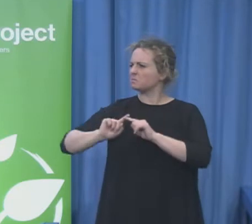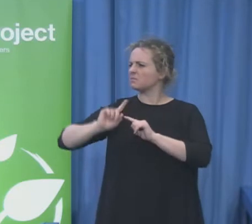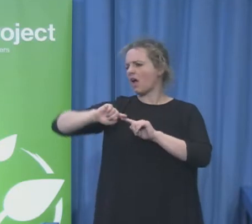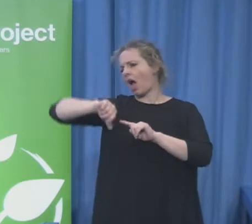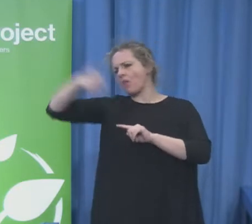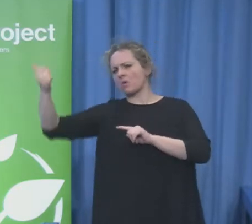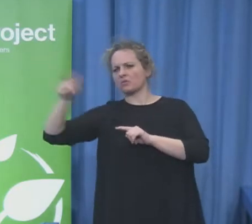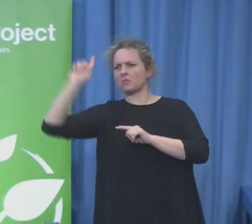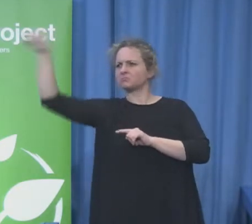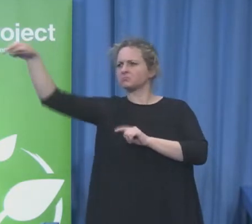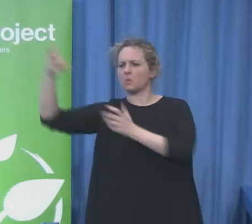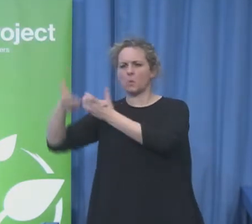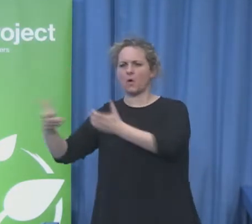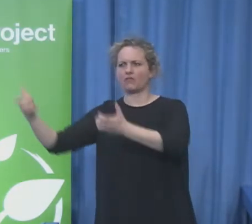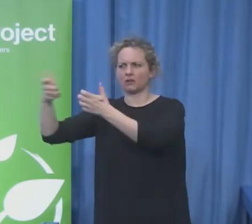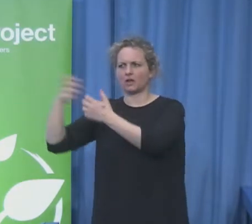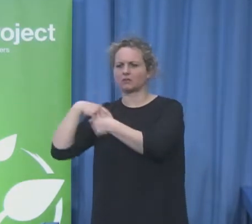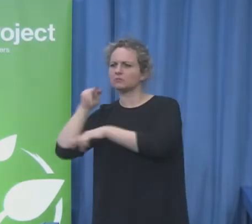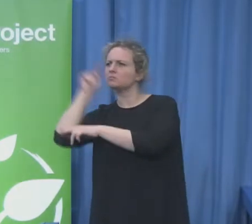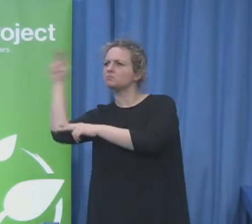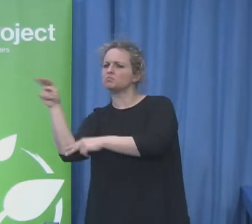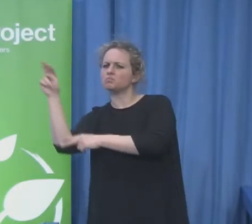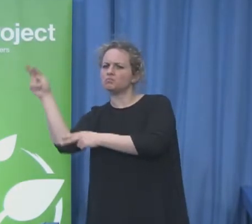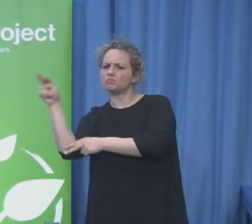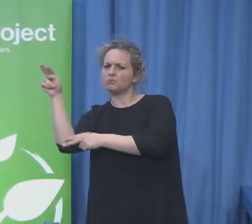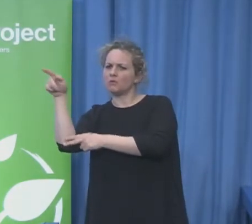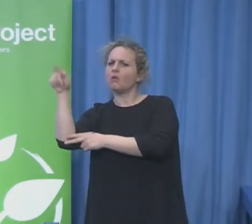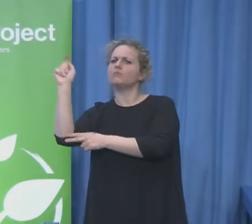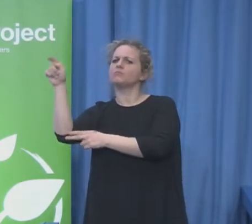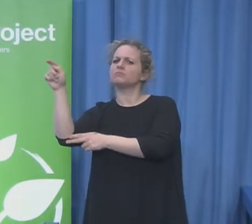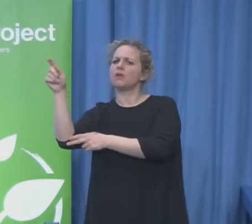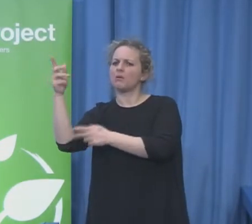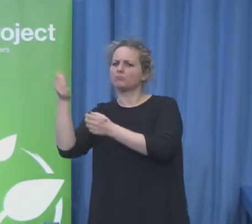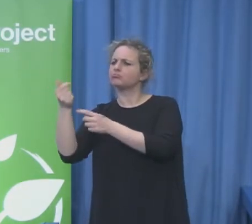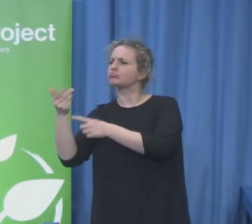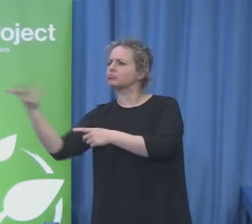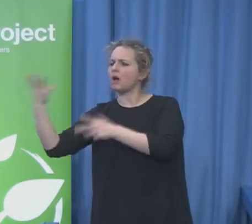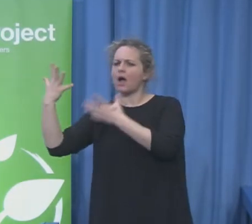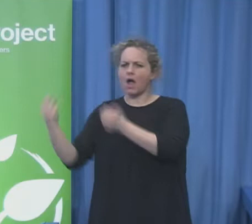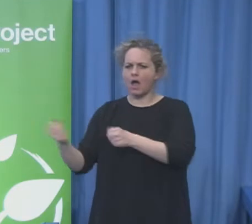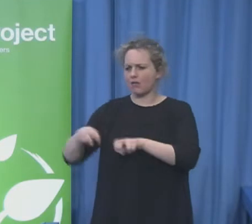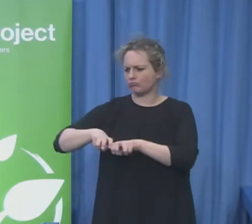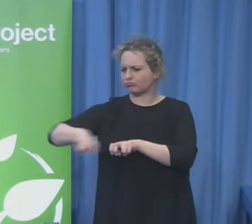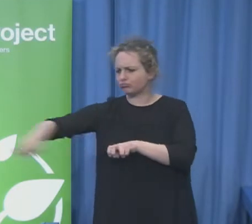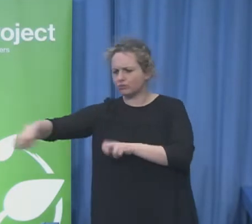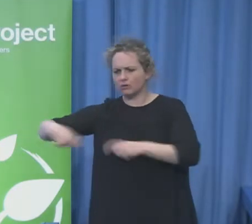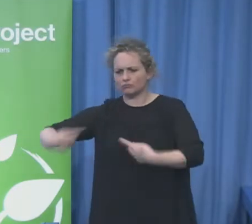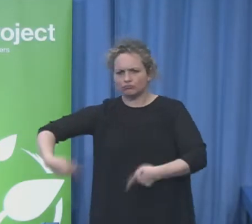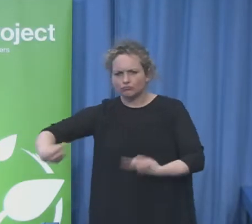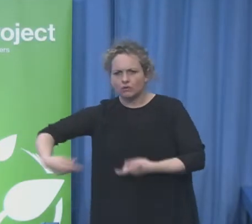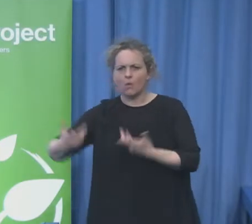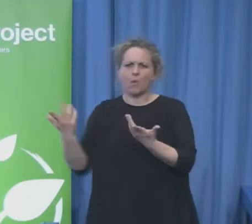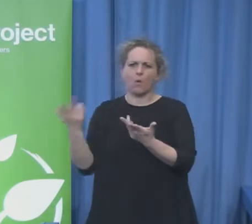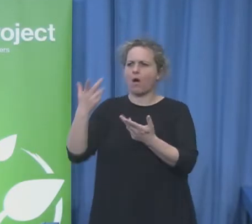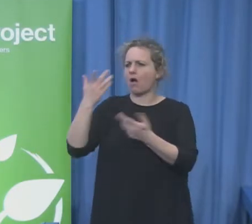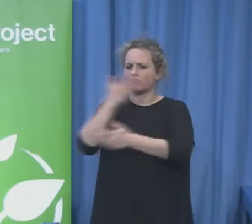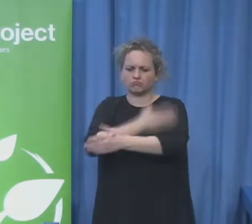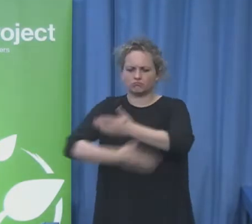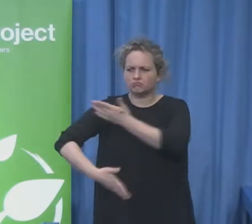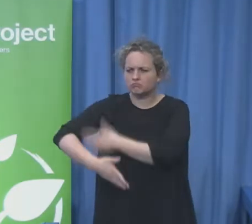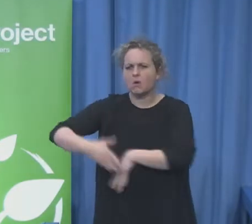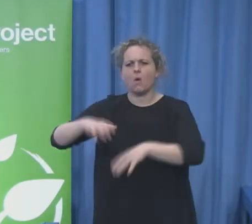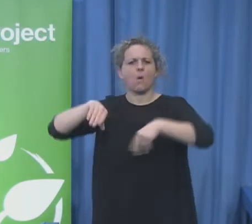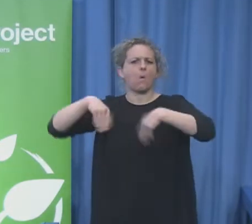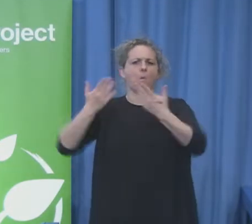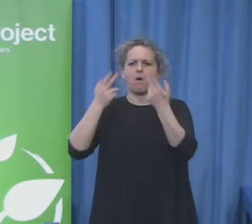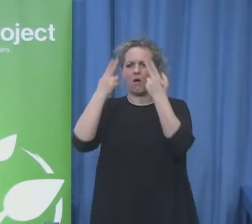beside me, one in a wheelchair, one was blind, one had an imputation in the hand. And, you know,